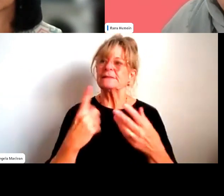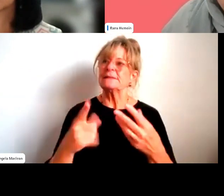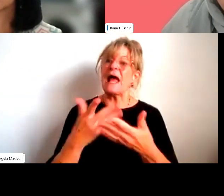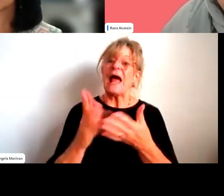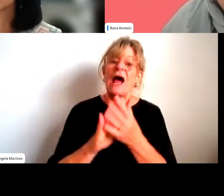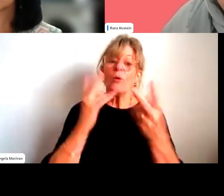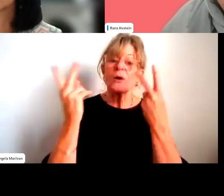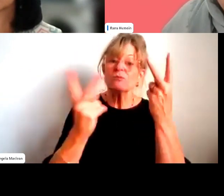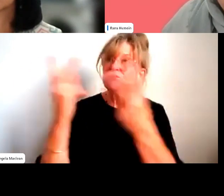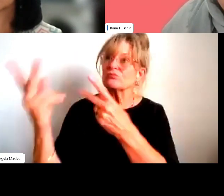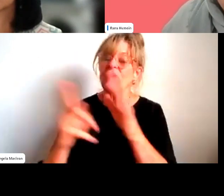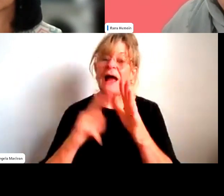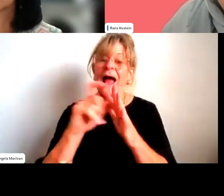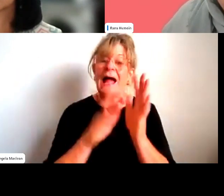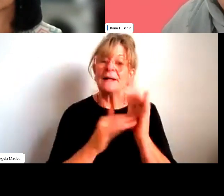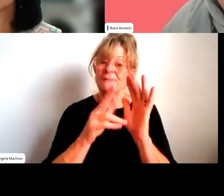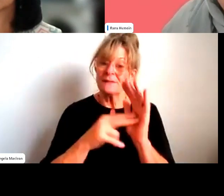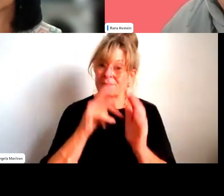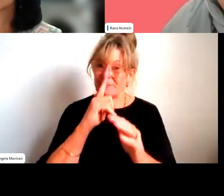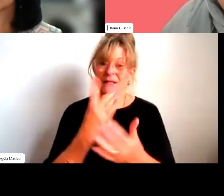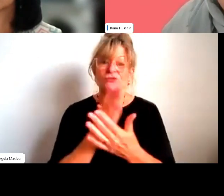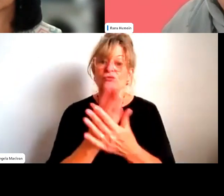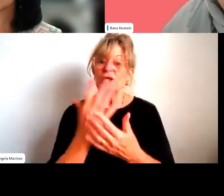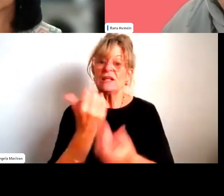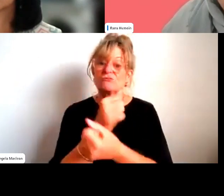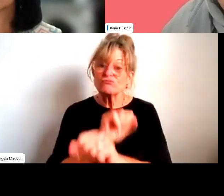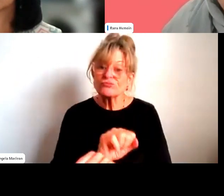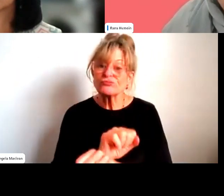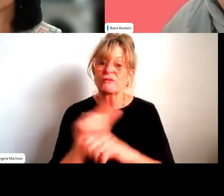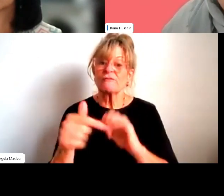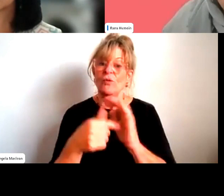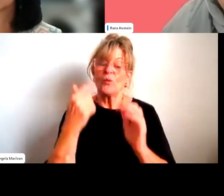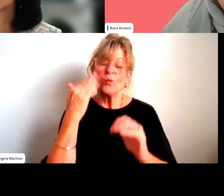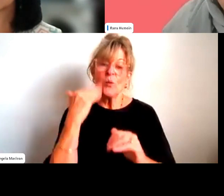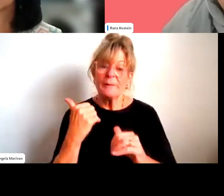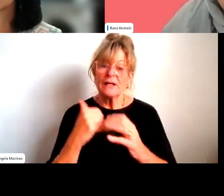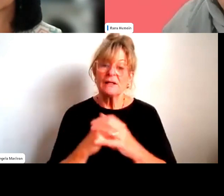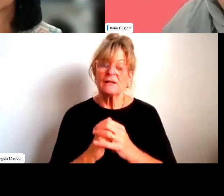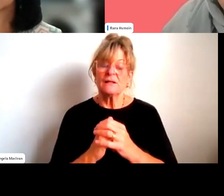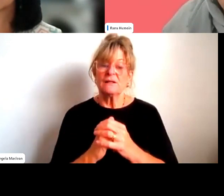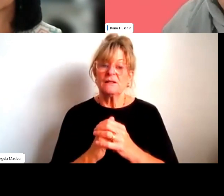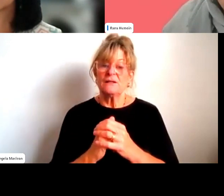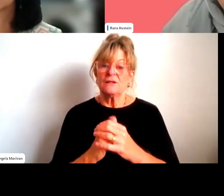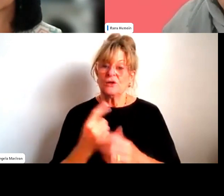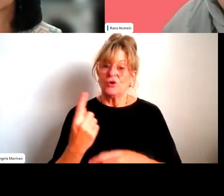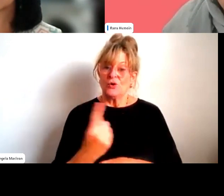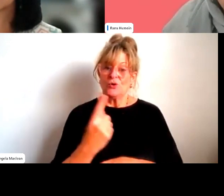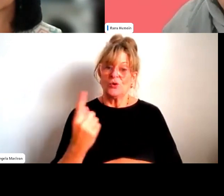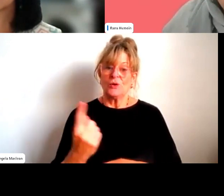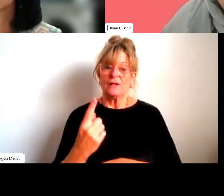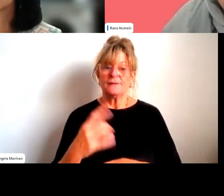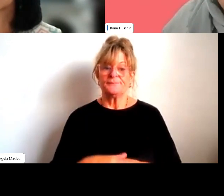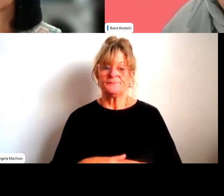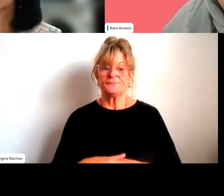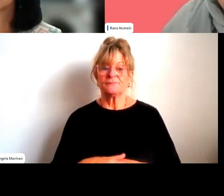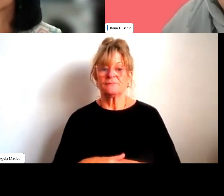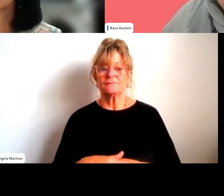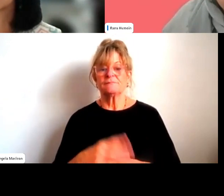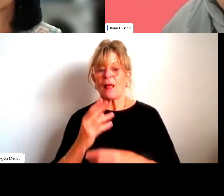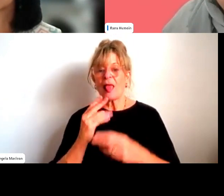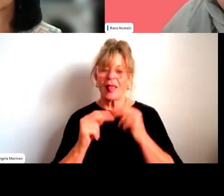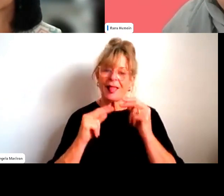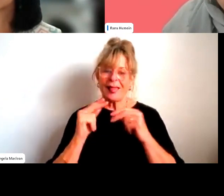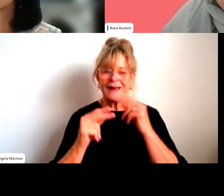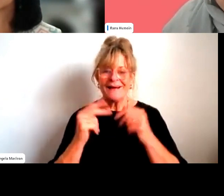is really restrictive to women who are primarily, um, who are the primarily, the